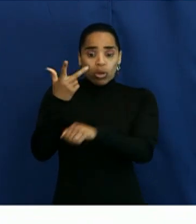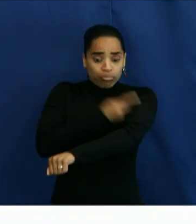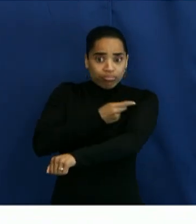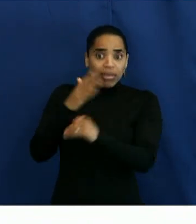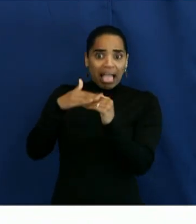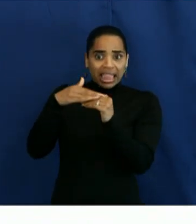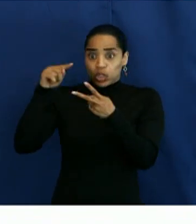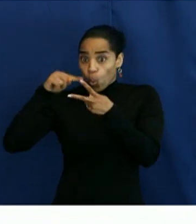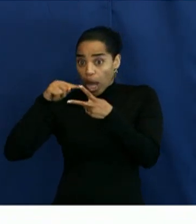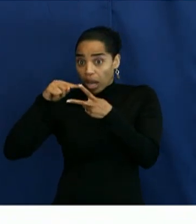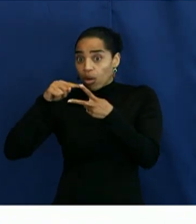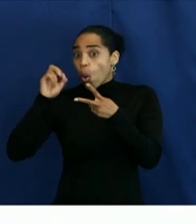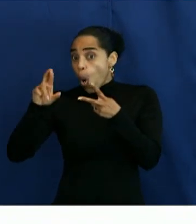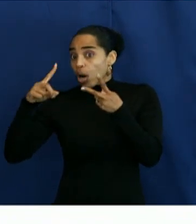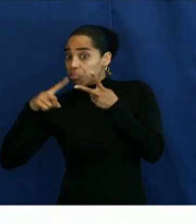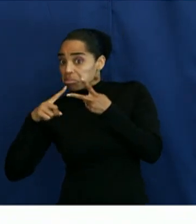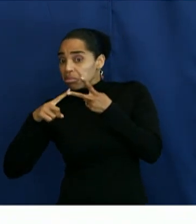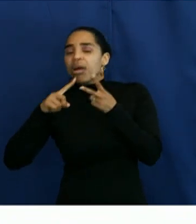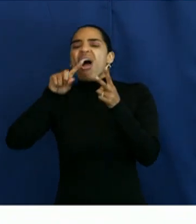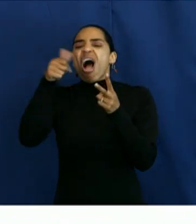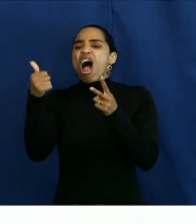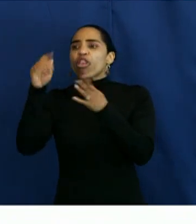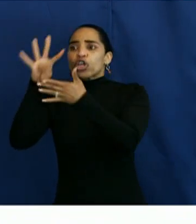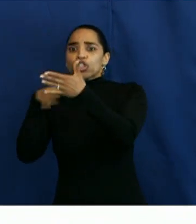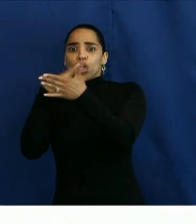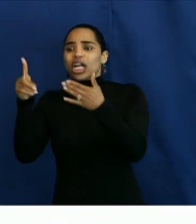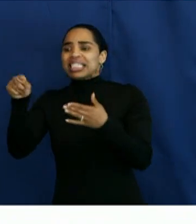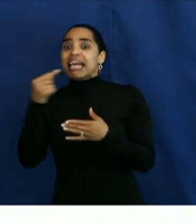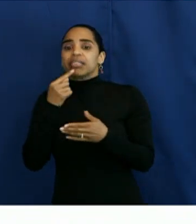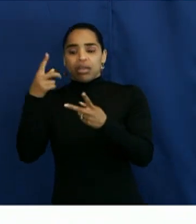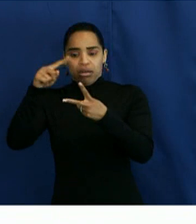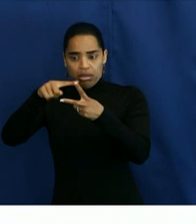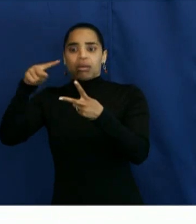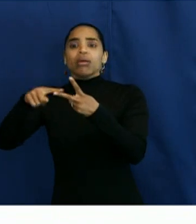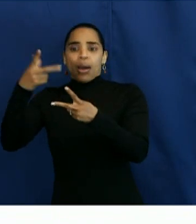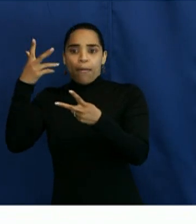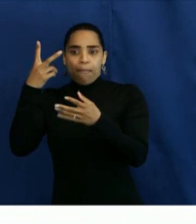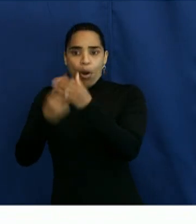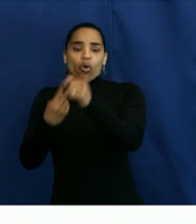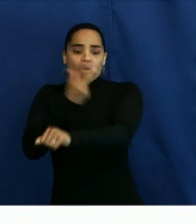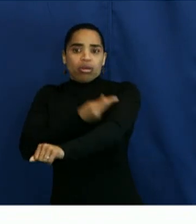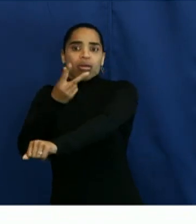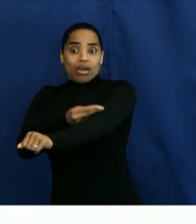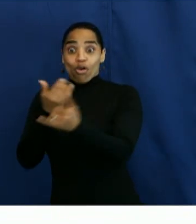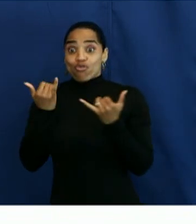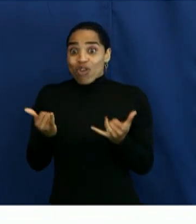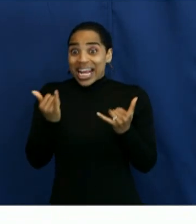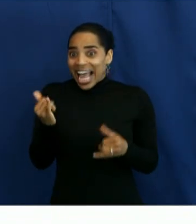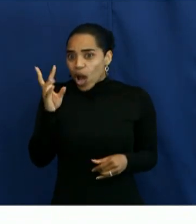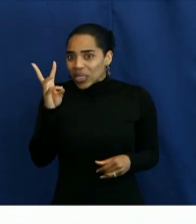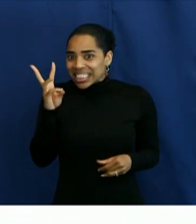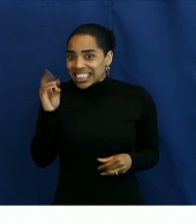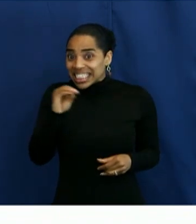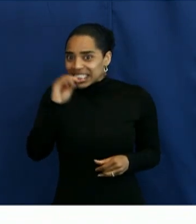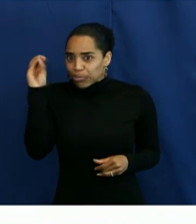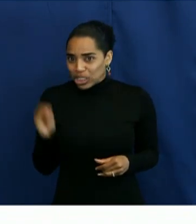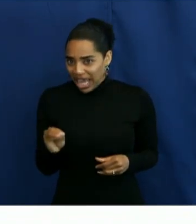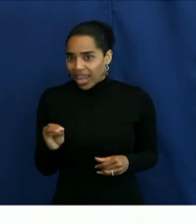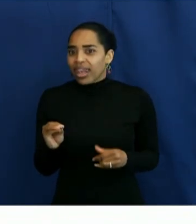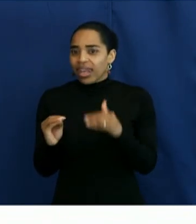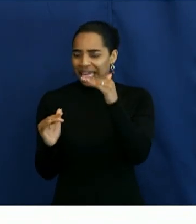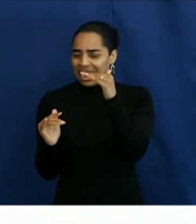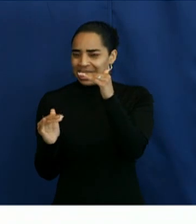And then on the other chart, you'll see the percentage of that goal who are fully vaccinated. So you'll see we are 60% of the way towards the goal